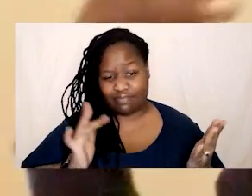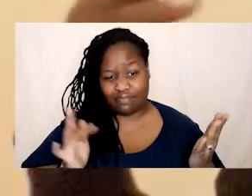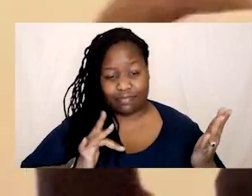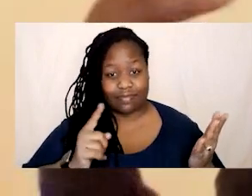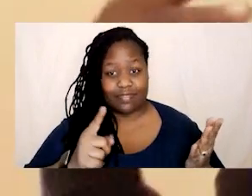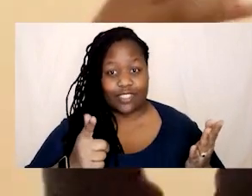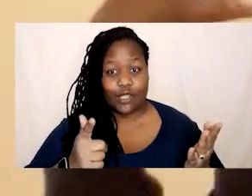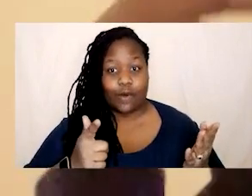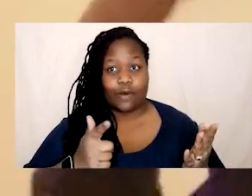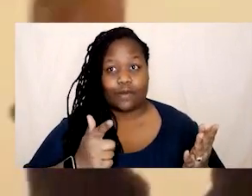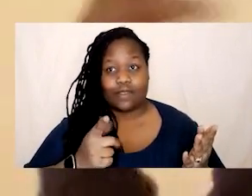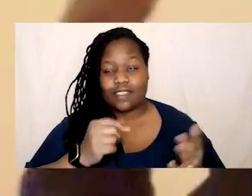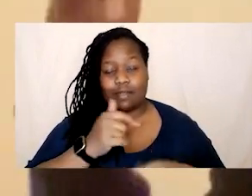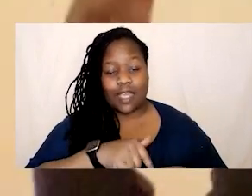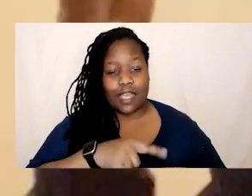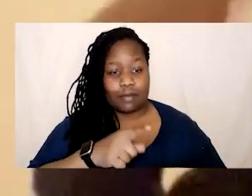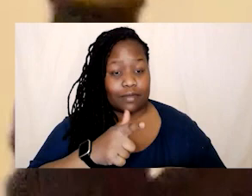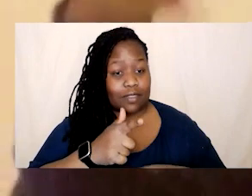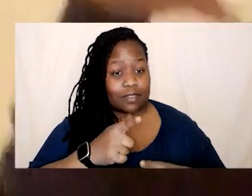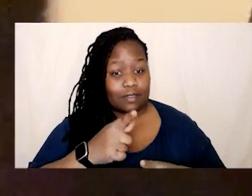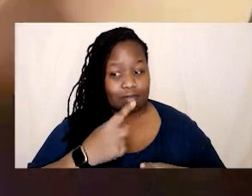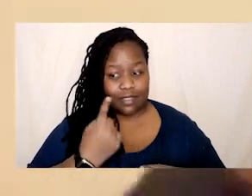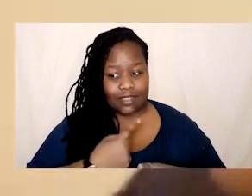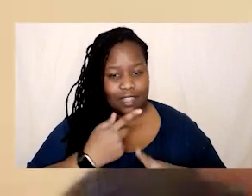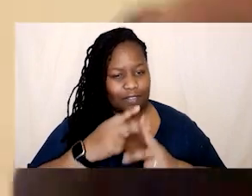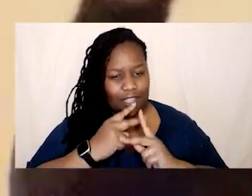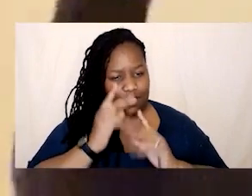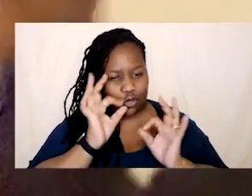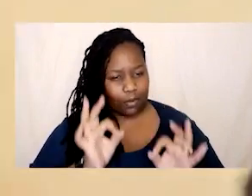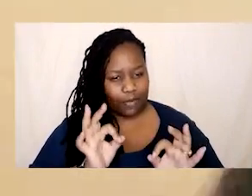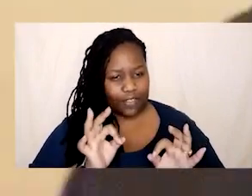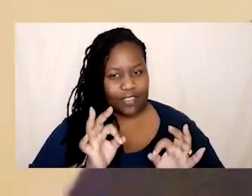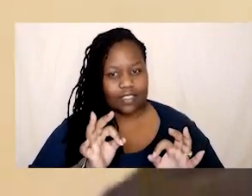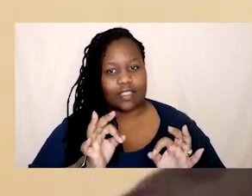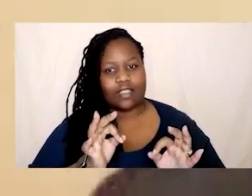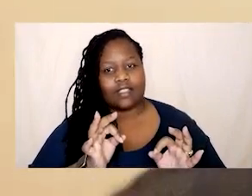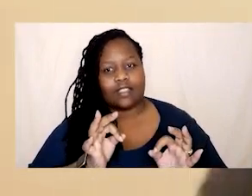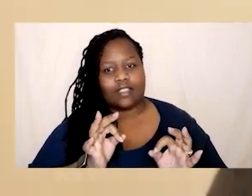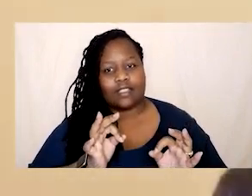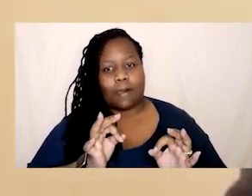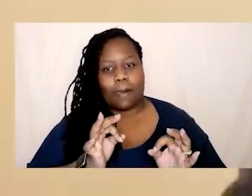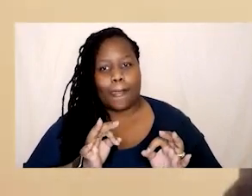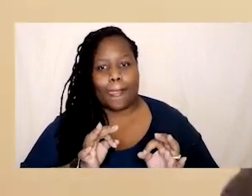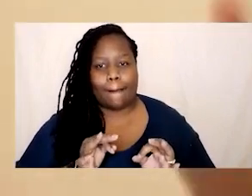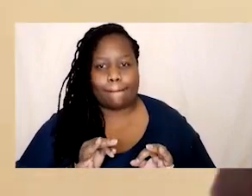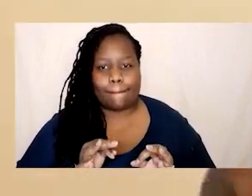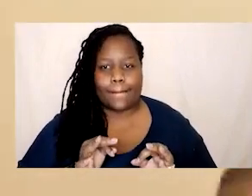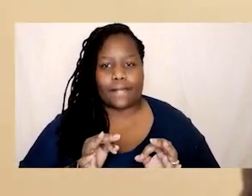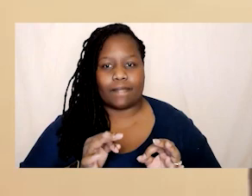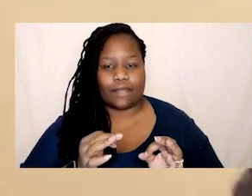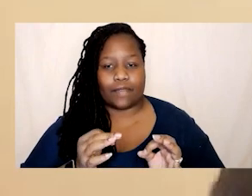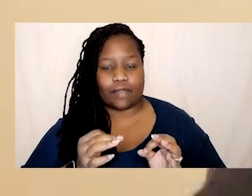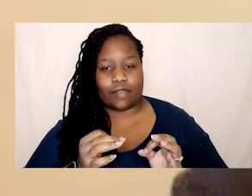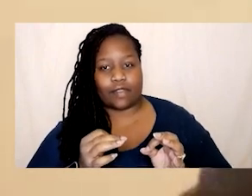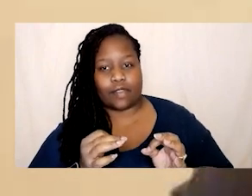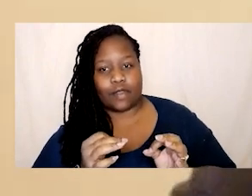-care and it's not gonna be when you do when you face this appointment you're gonna like immediately get up get up uh get up um and bounce back from